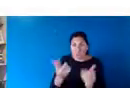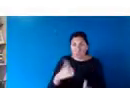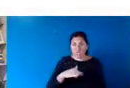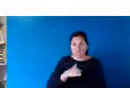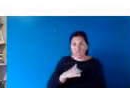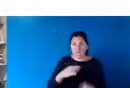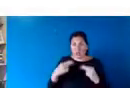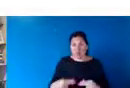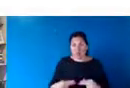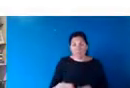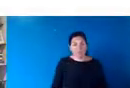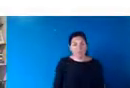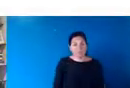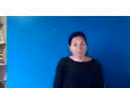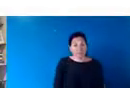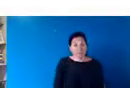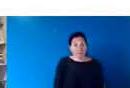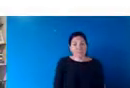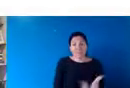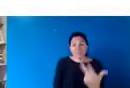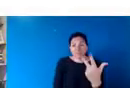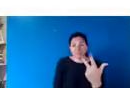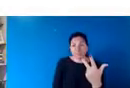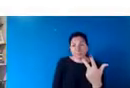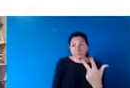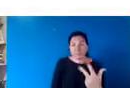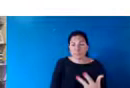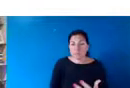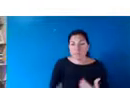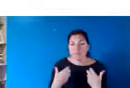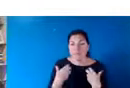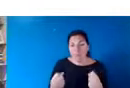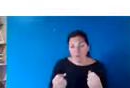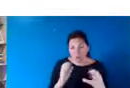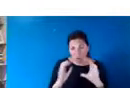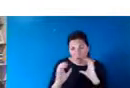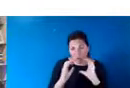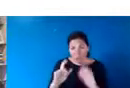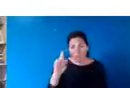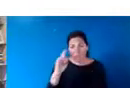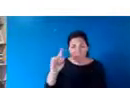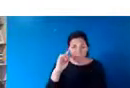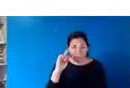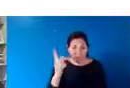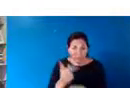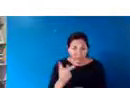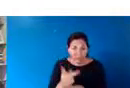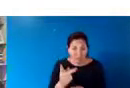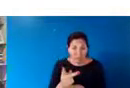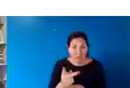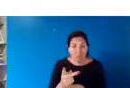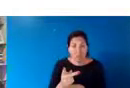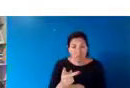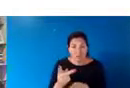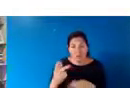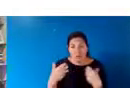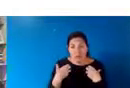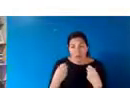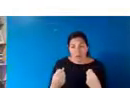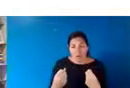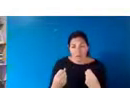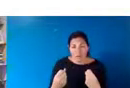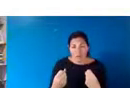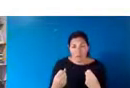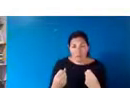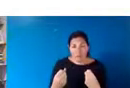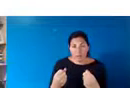And the third thing I think we need to be doing is the health conversation. I think we need to think carefully about what we talk about when we talk about health and change that in the population.